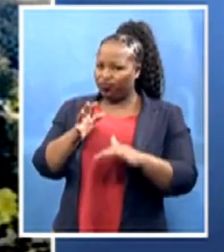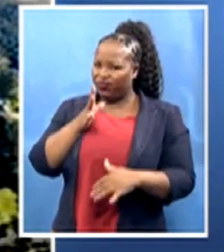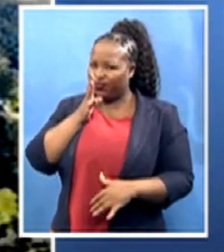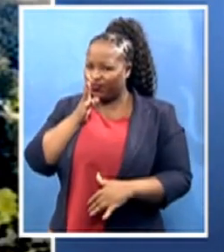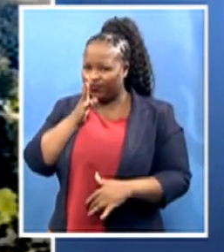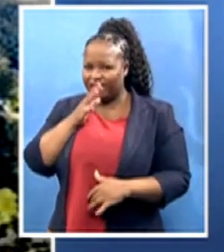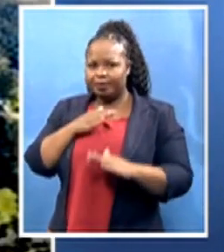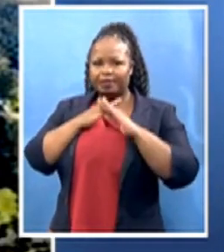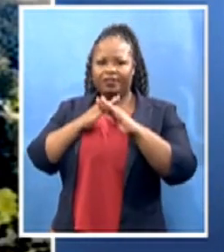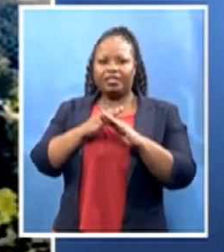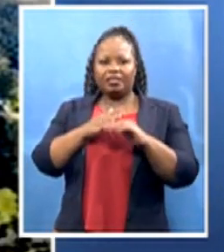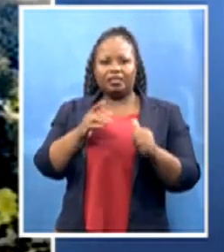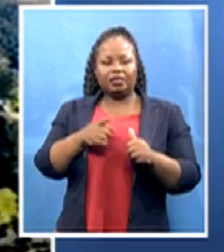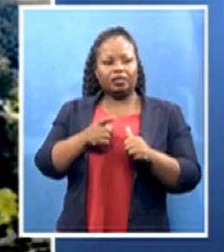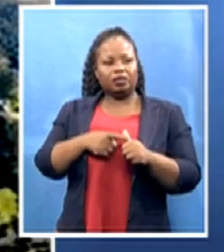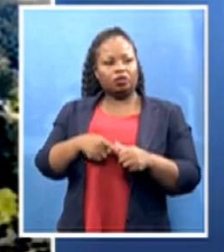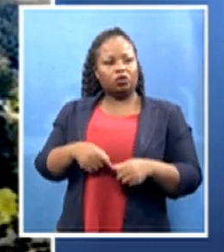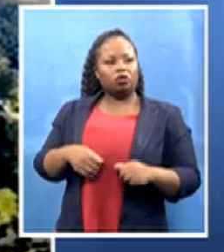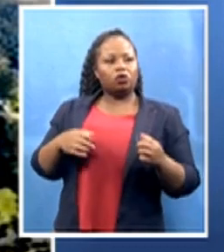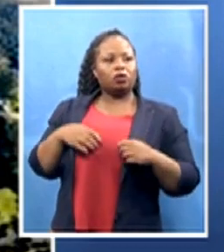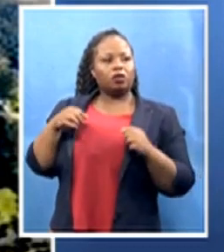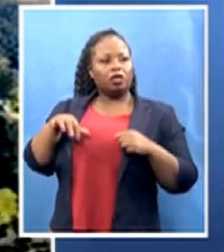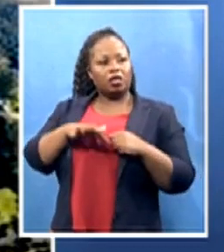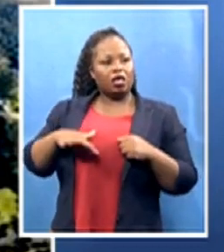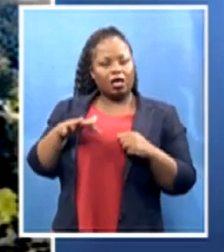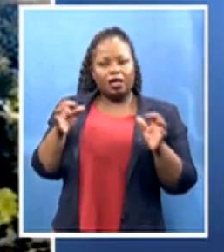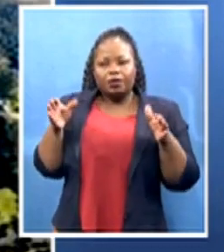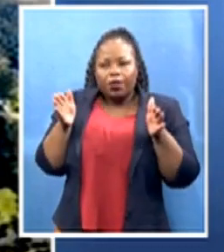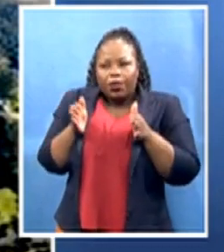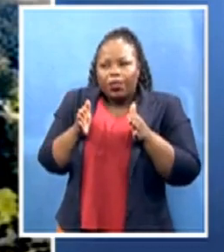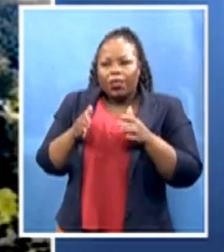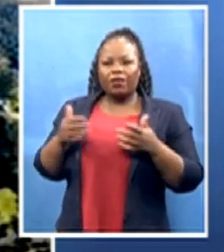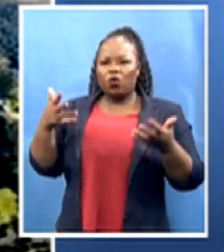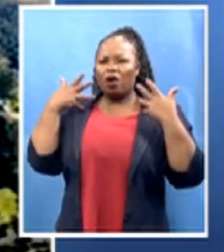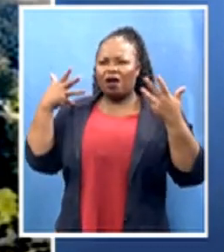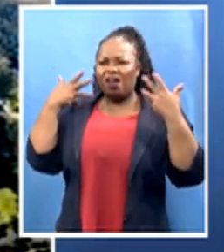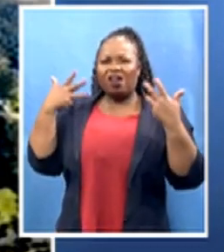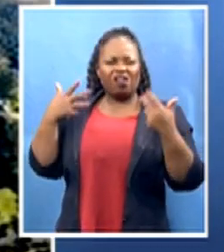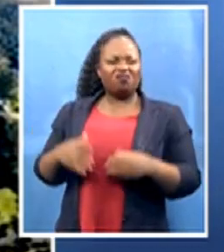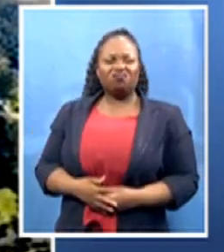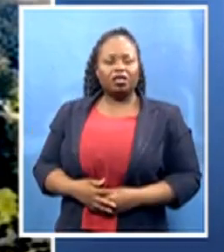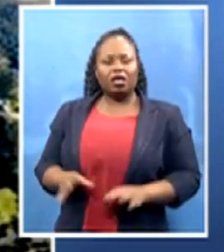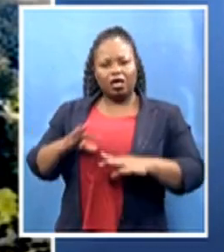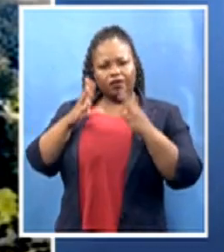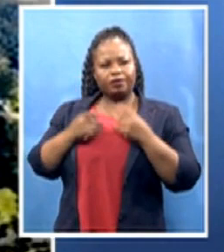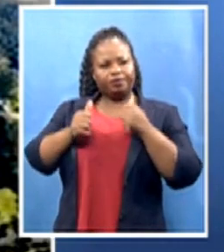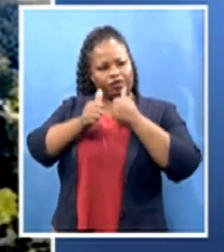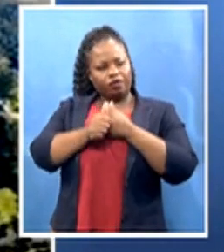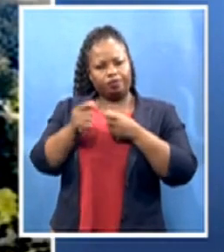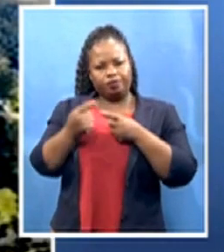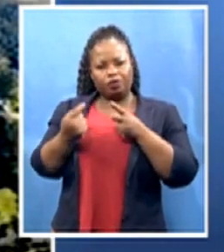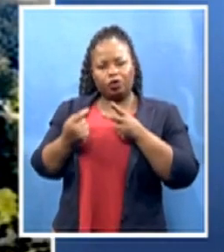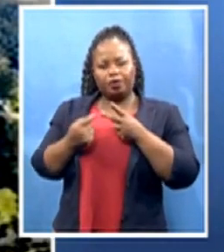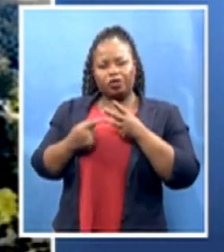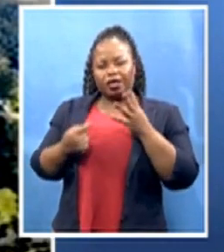confined places with poor ventilation, all of those still remain important. So we just, with vaccination,